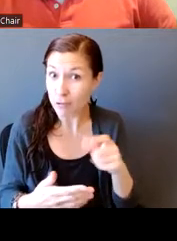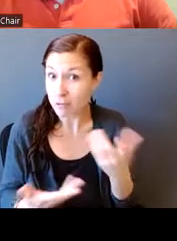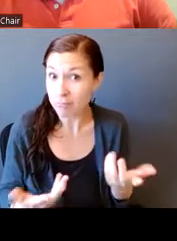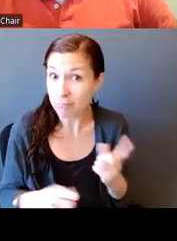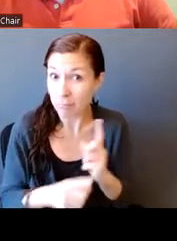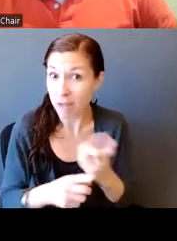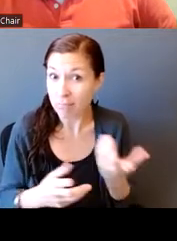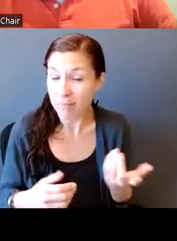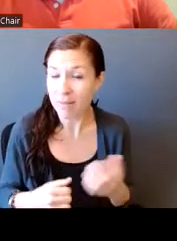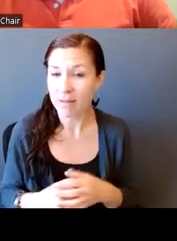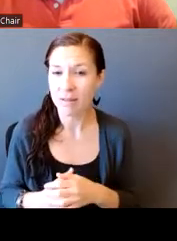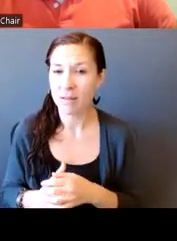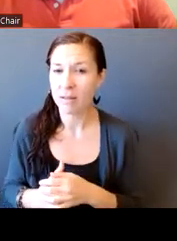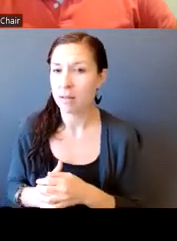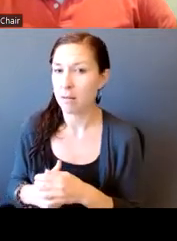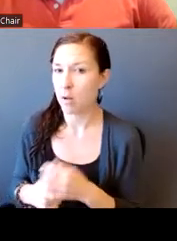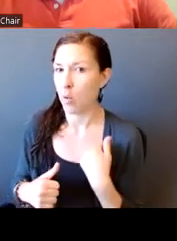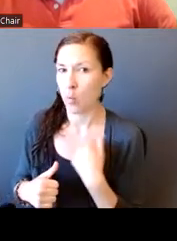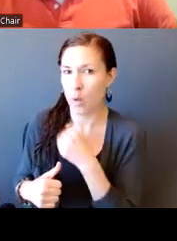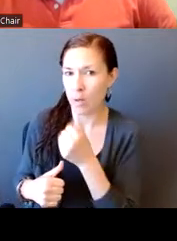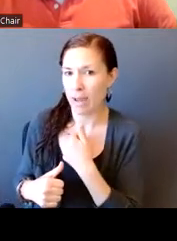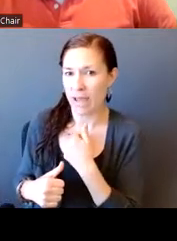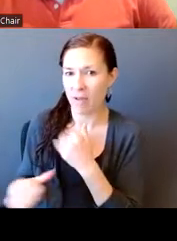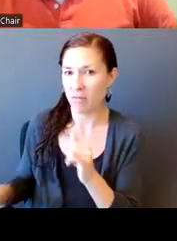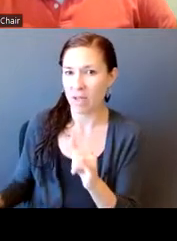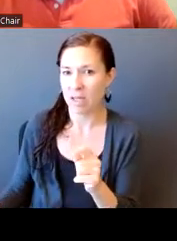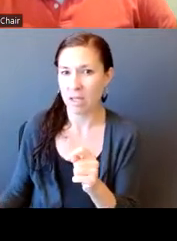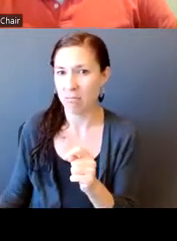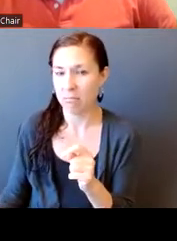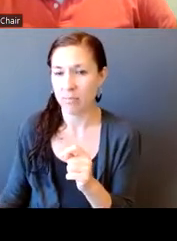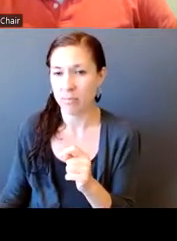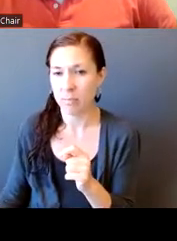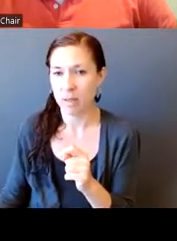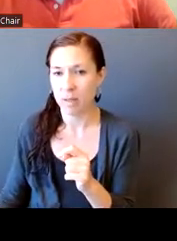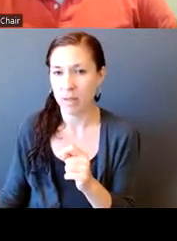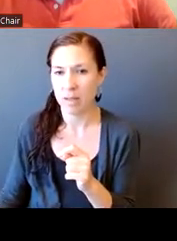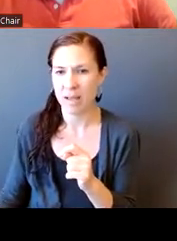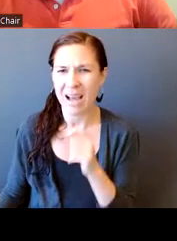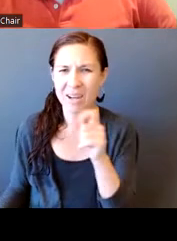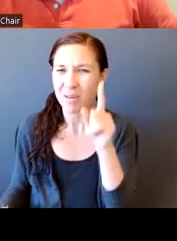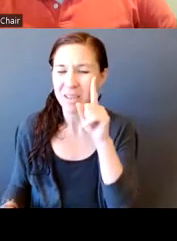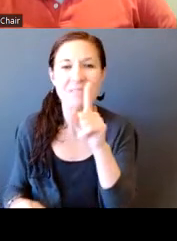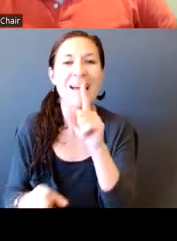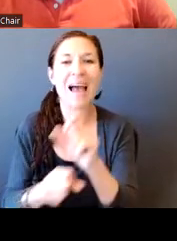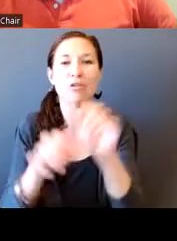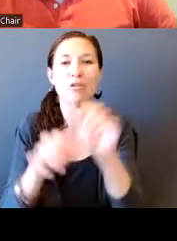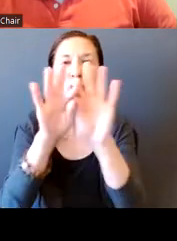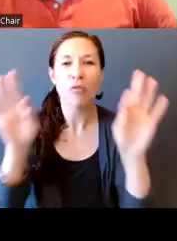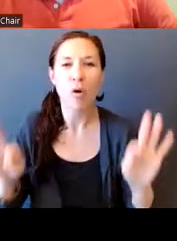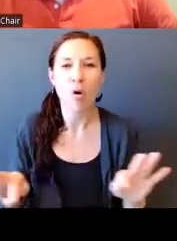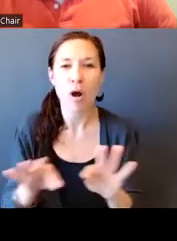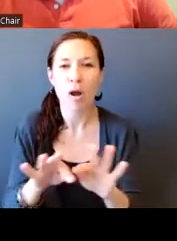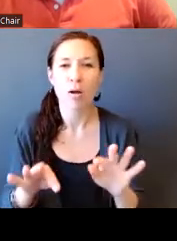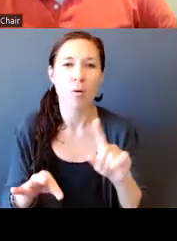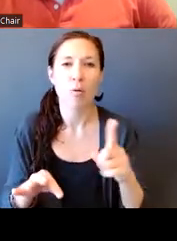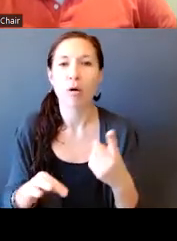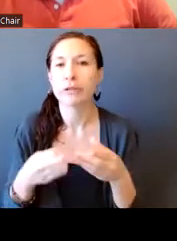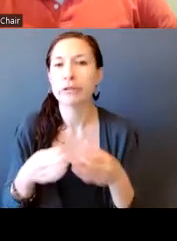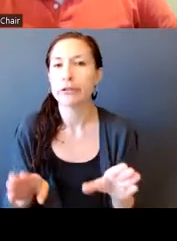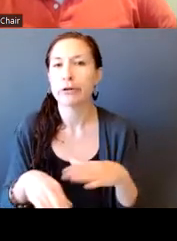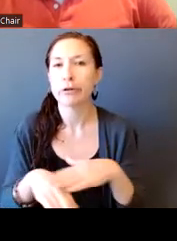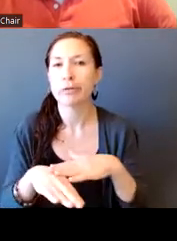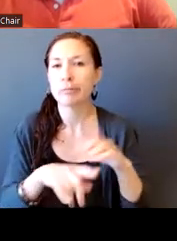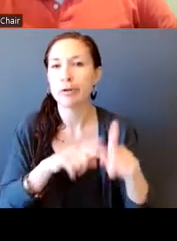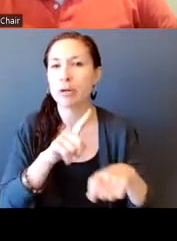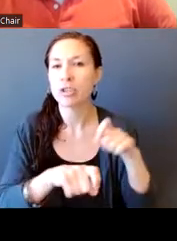So we don't have the form. I, I don't even know if they have an actual form or if it's just questions that they ask.